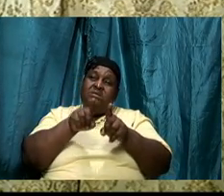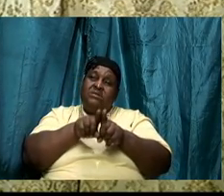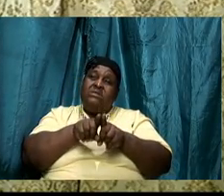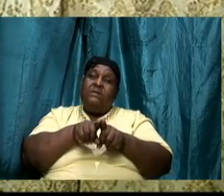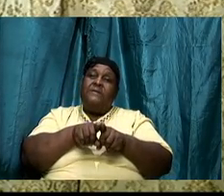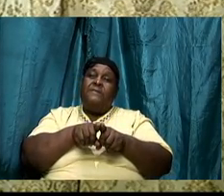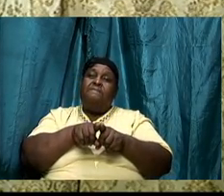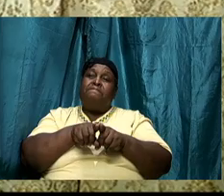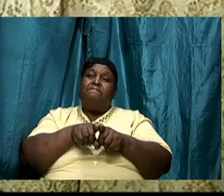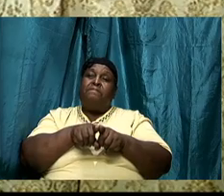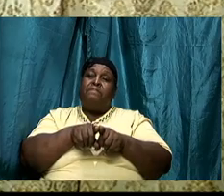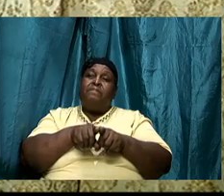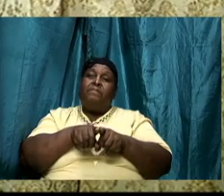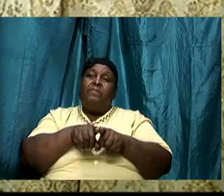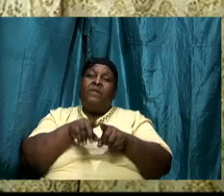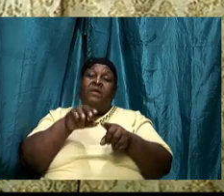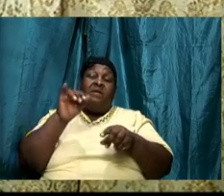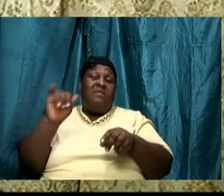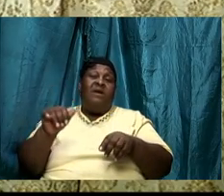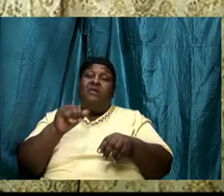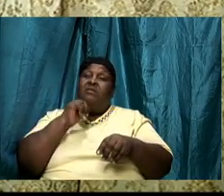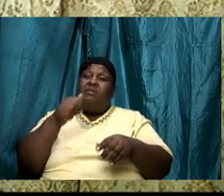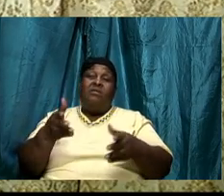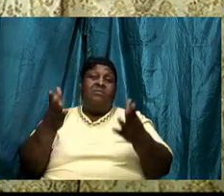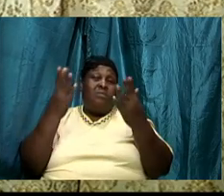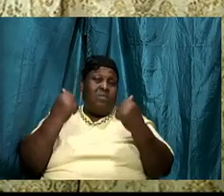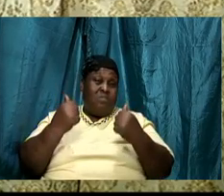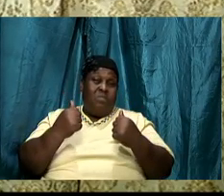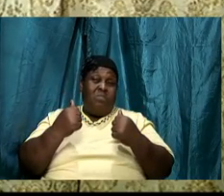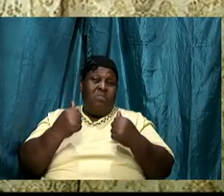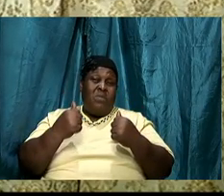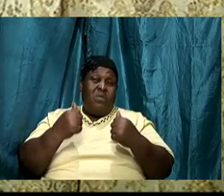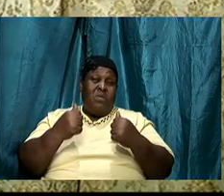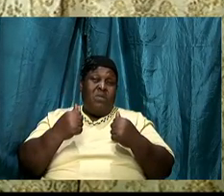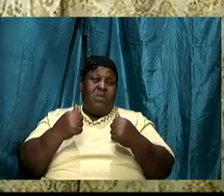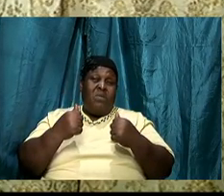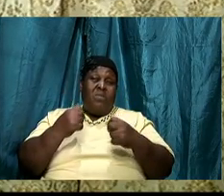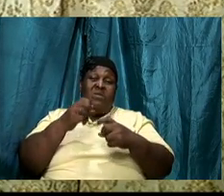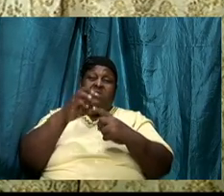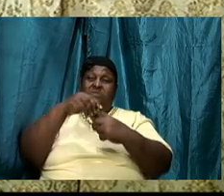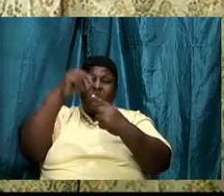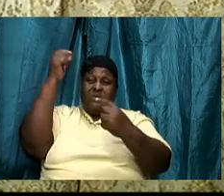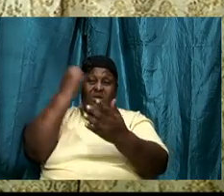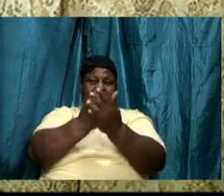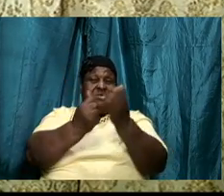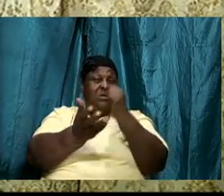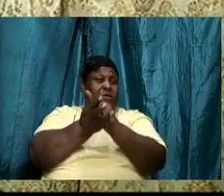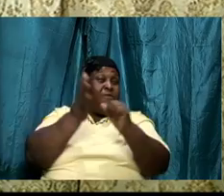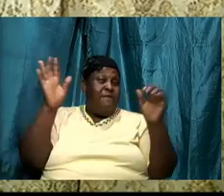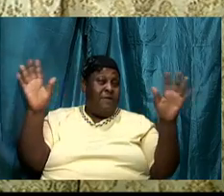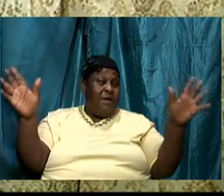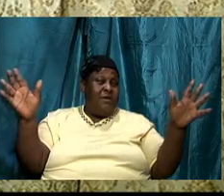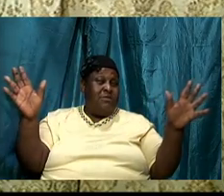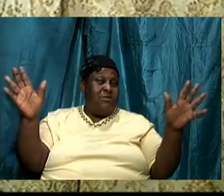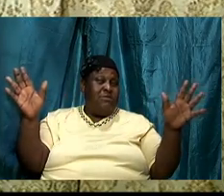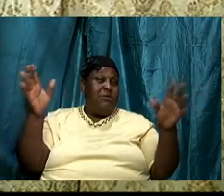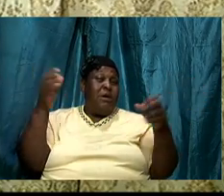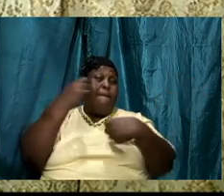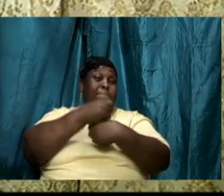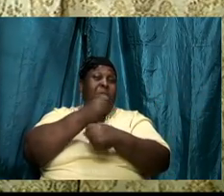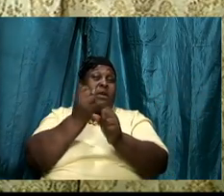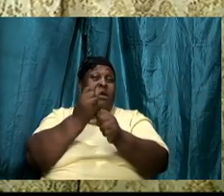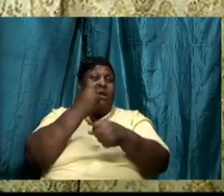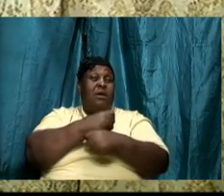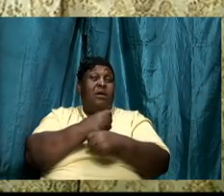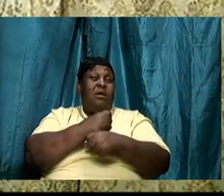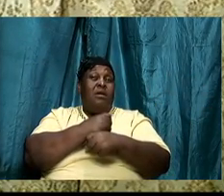certain types of sacrifices being made and I'm not talking about sacrifice